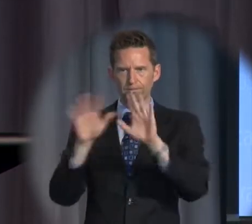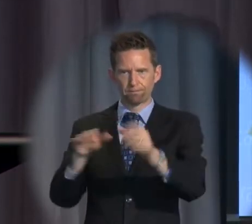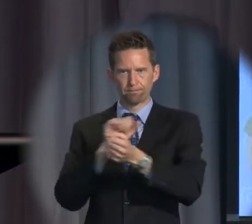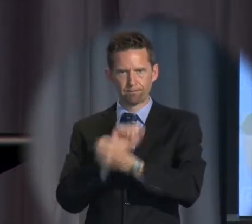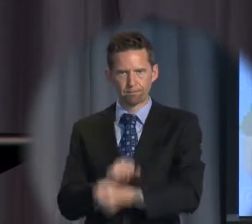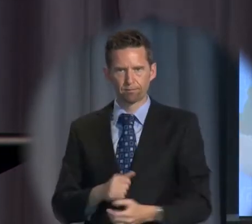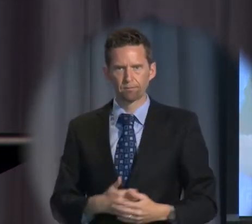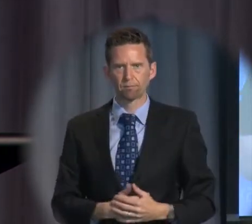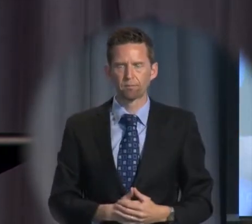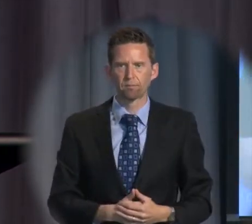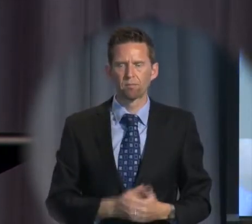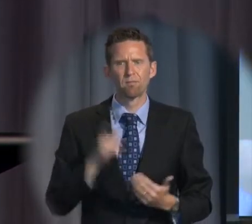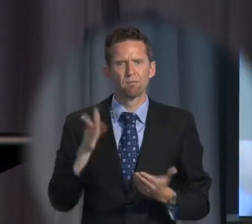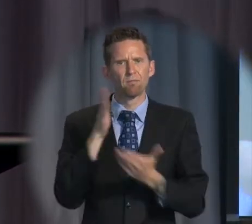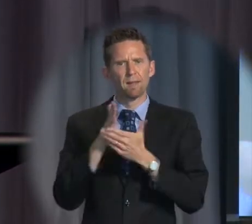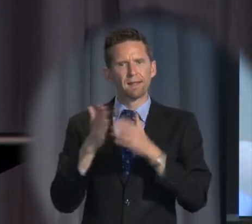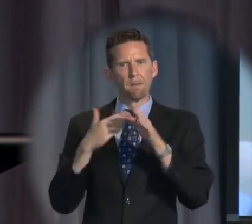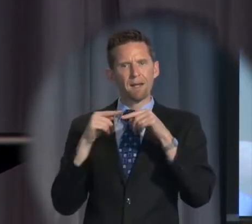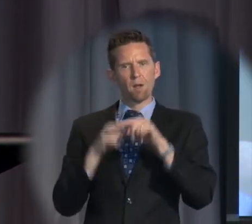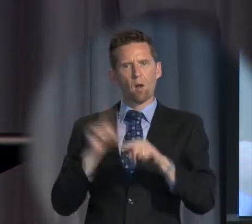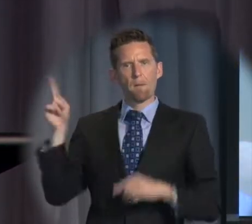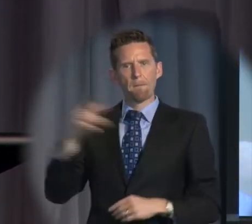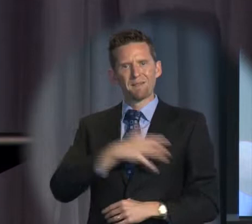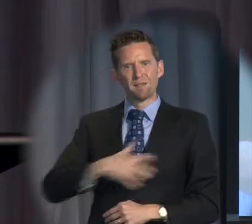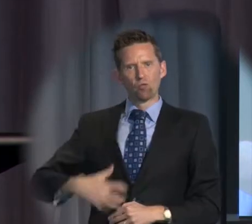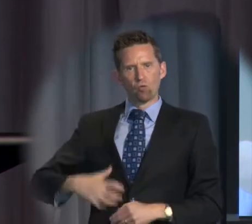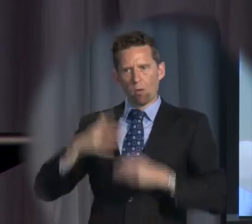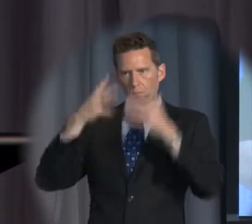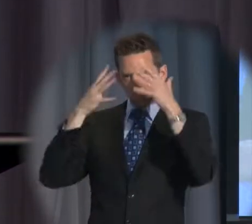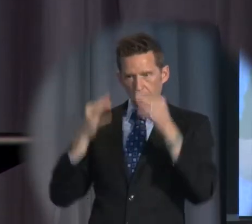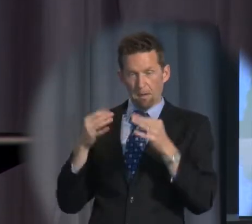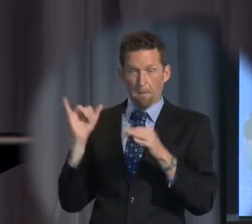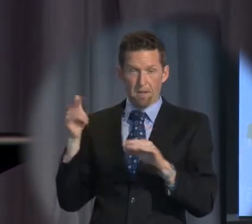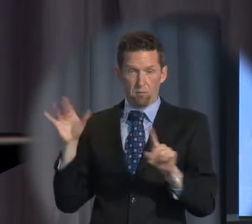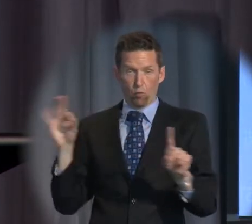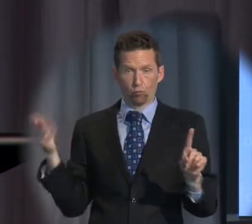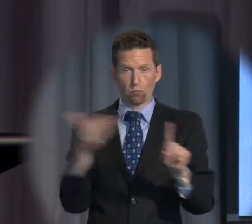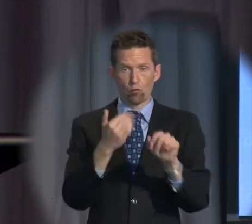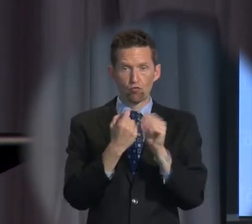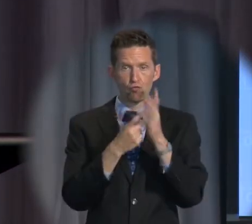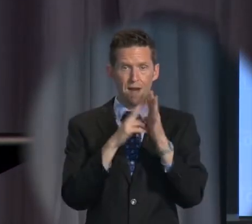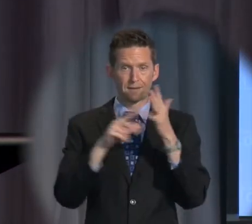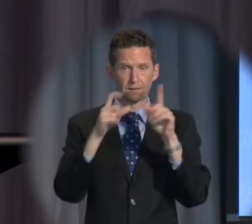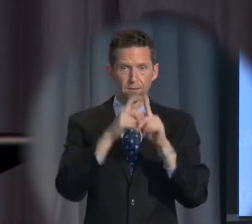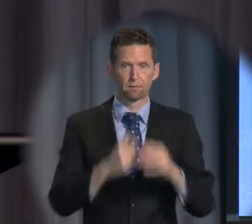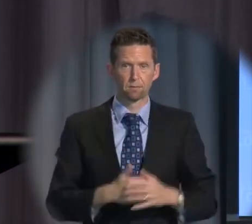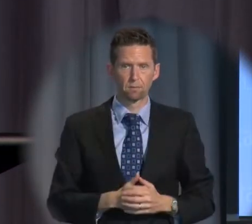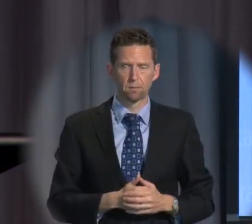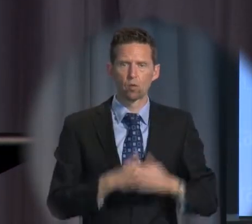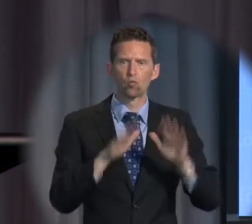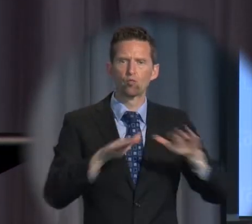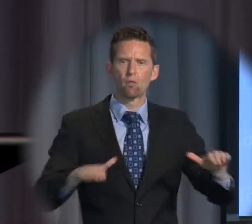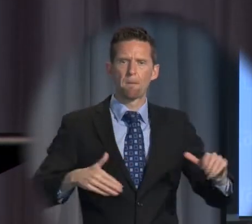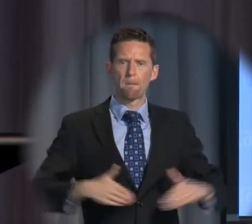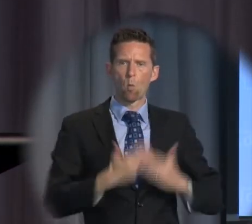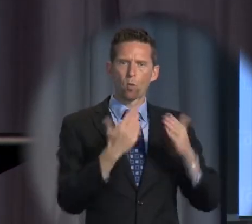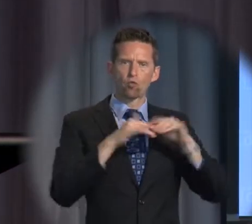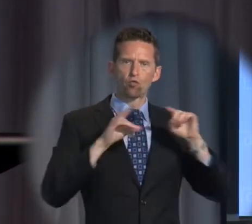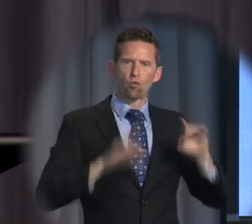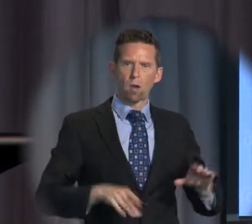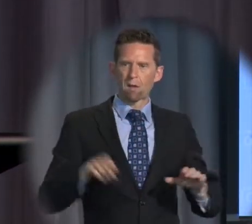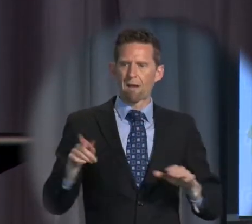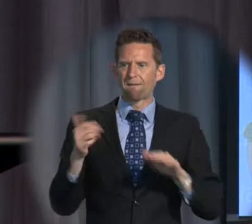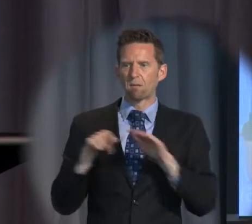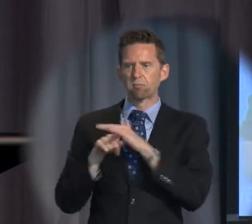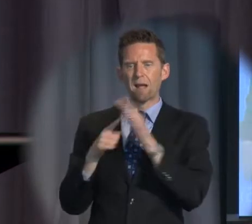may depend, or do depend, on ministerial discretion and may not be granted at all. Children born in Australia of asylum